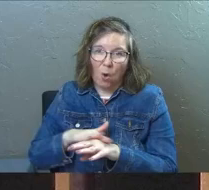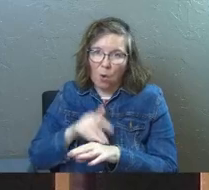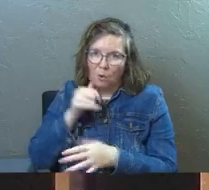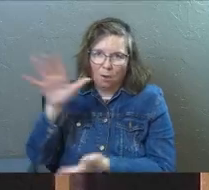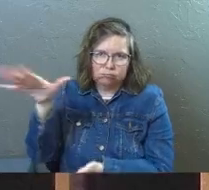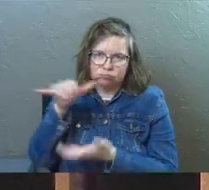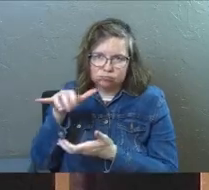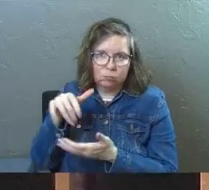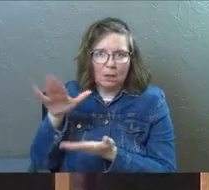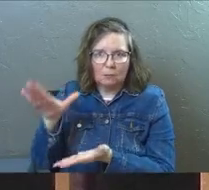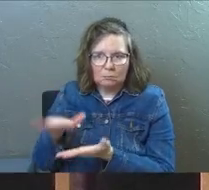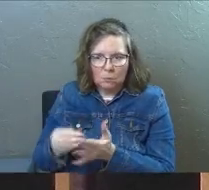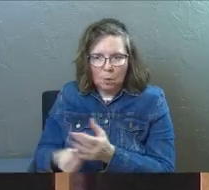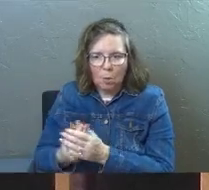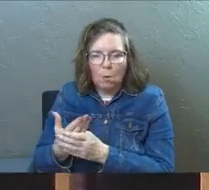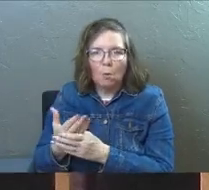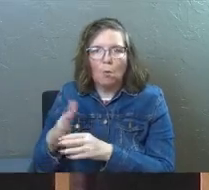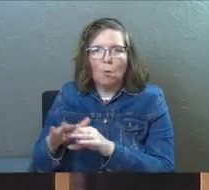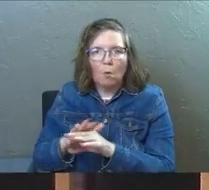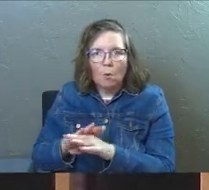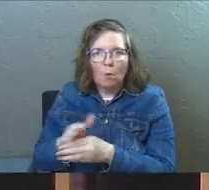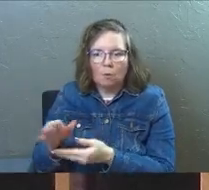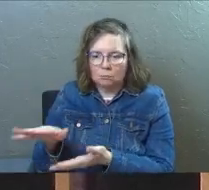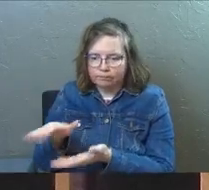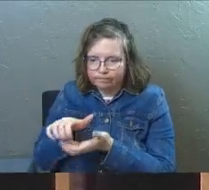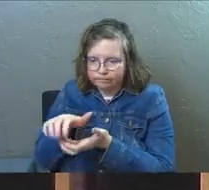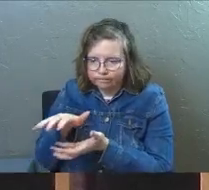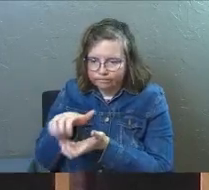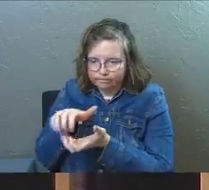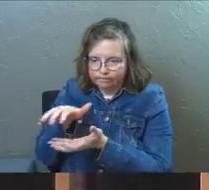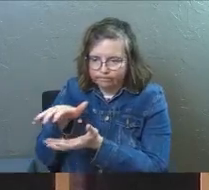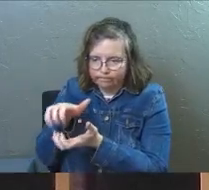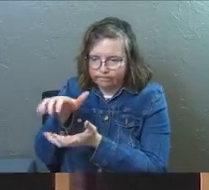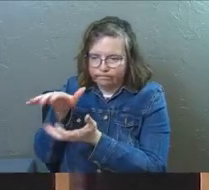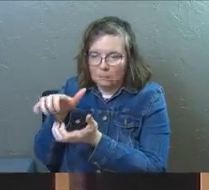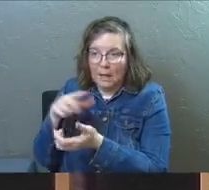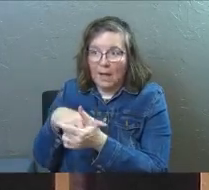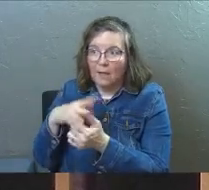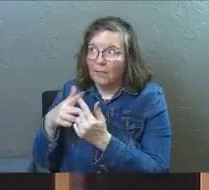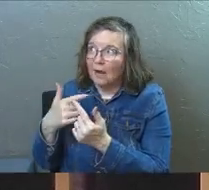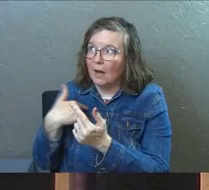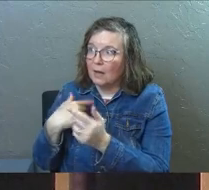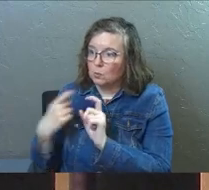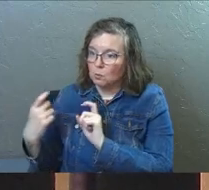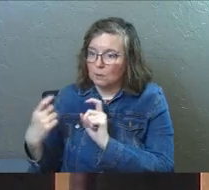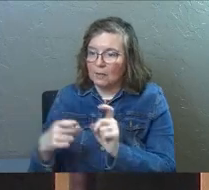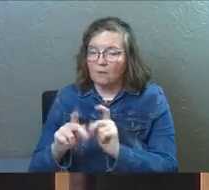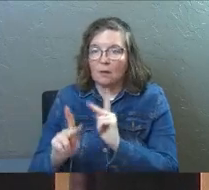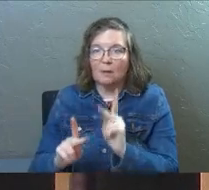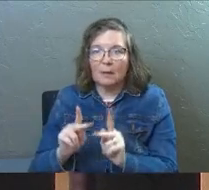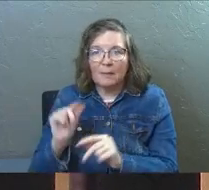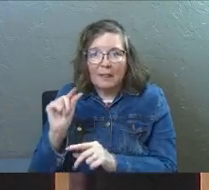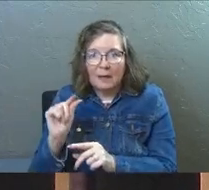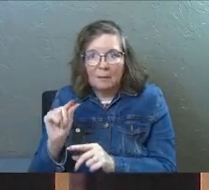slowly. And all of a sudden there was something that I had to maybe even give to other people just a little bit.